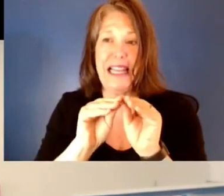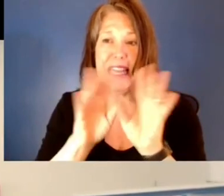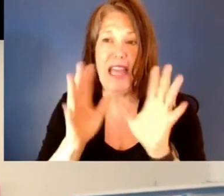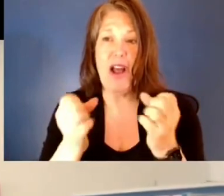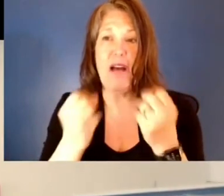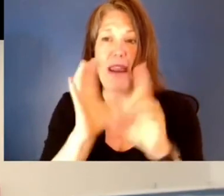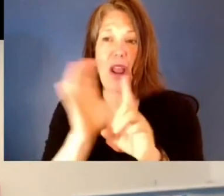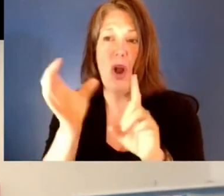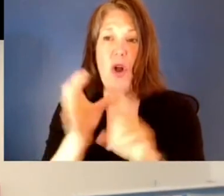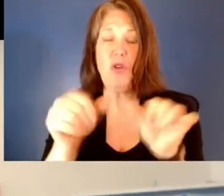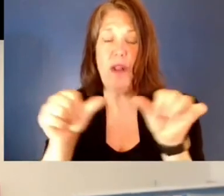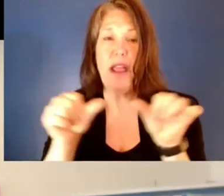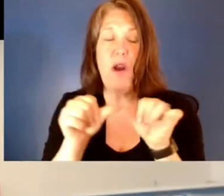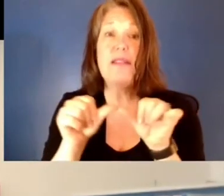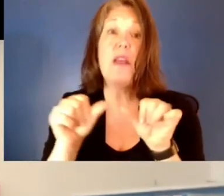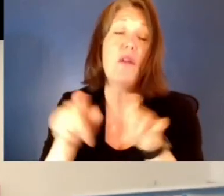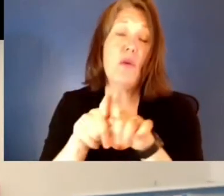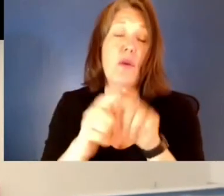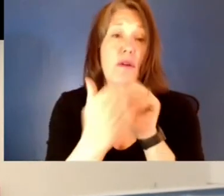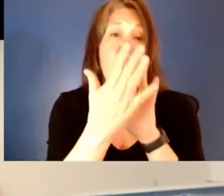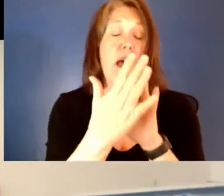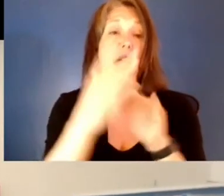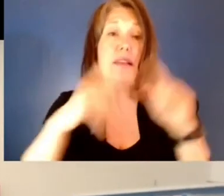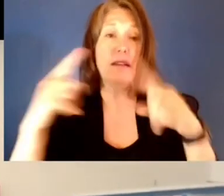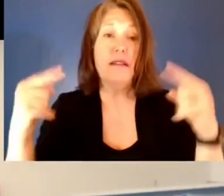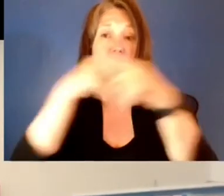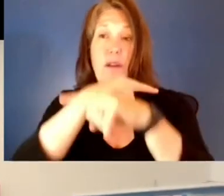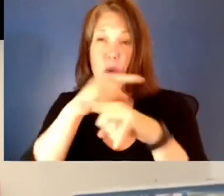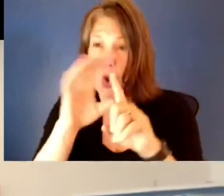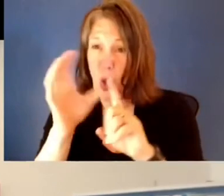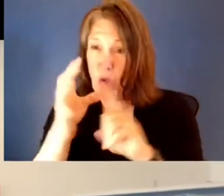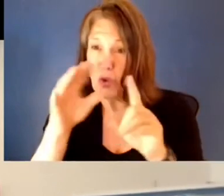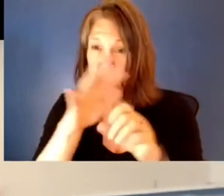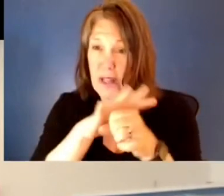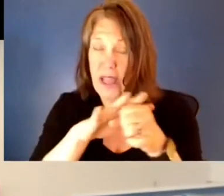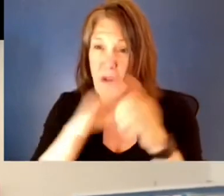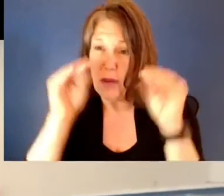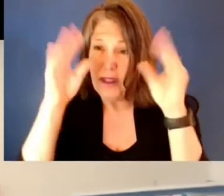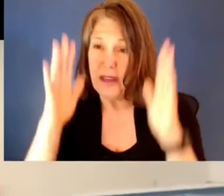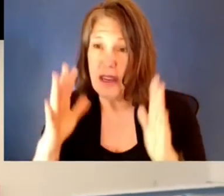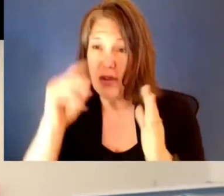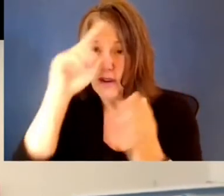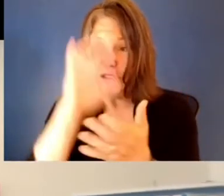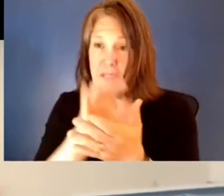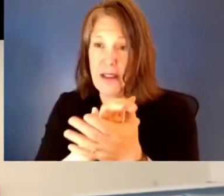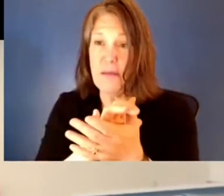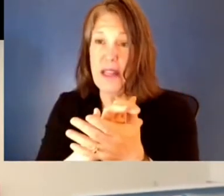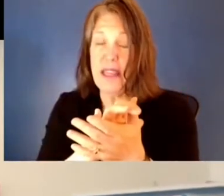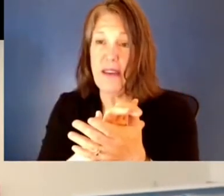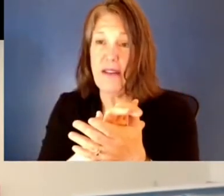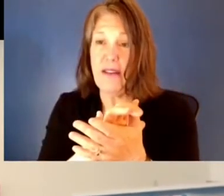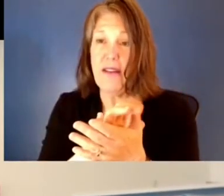to offer it to you free of charge because we believe that this day focuses on one of the single most important